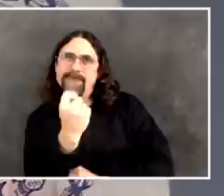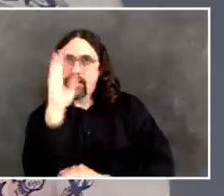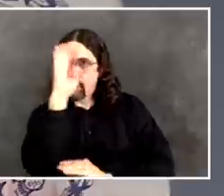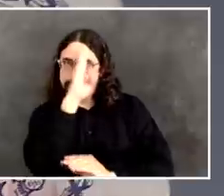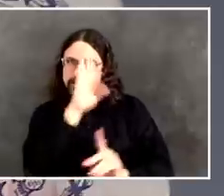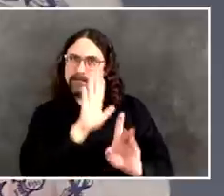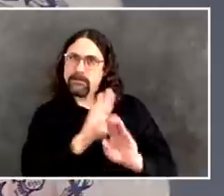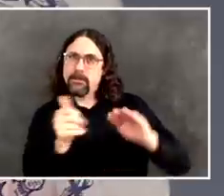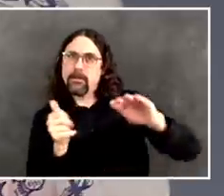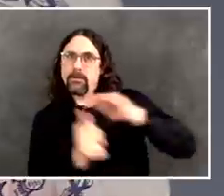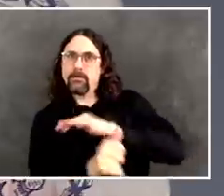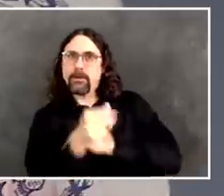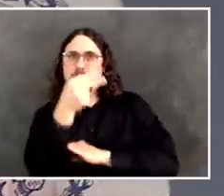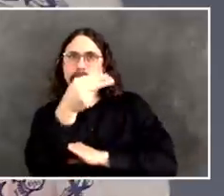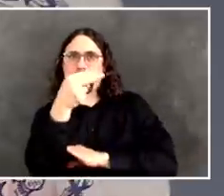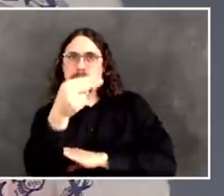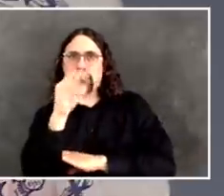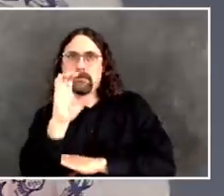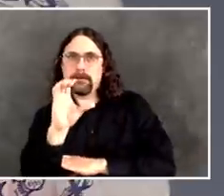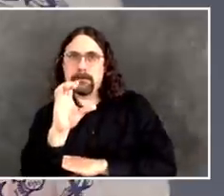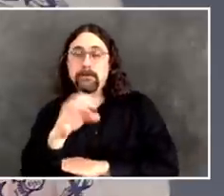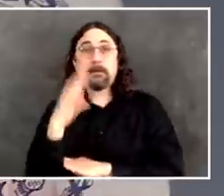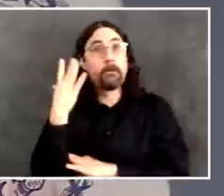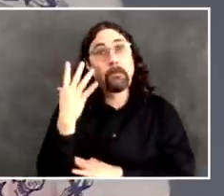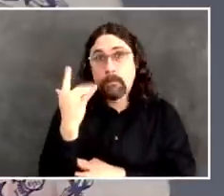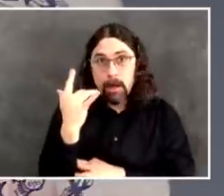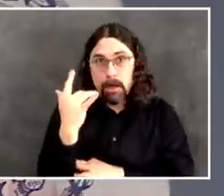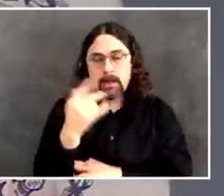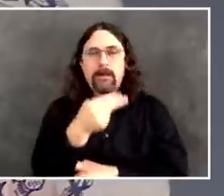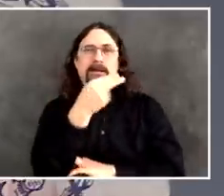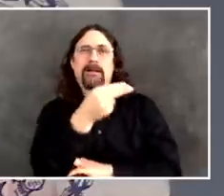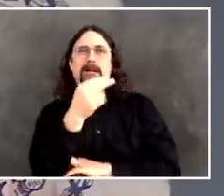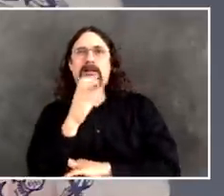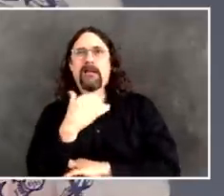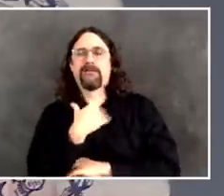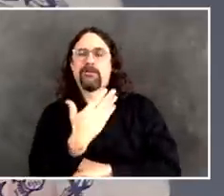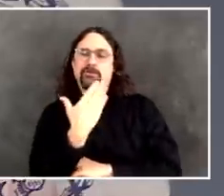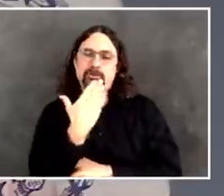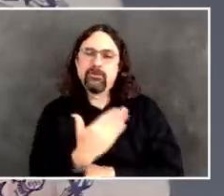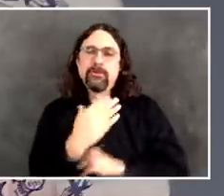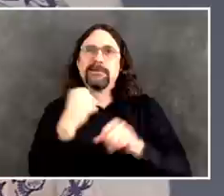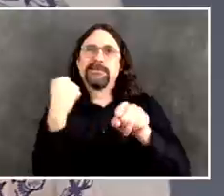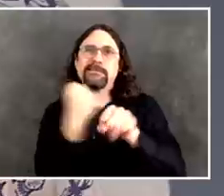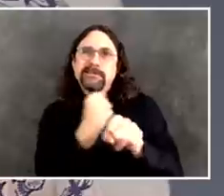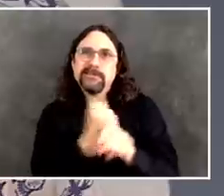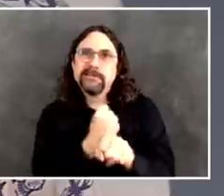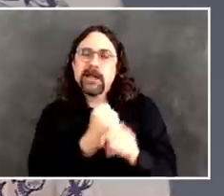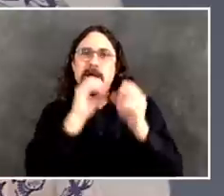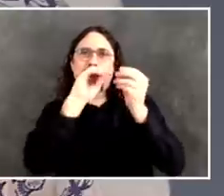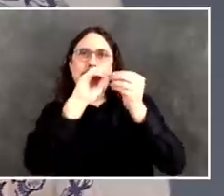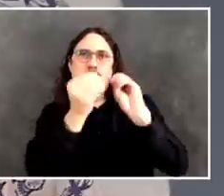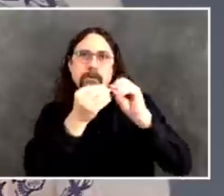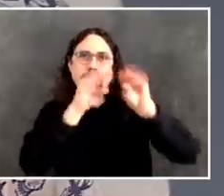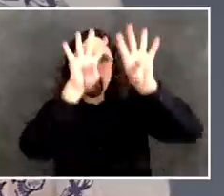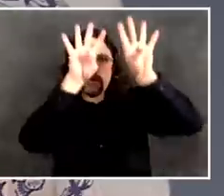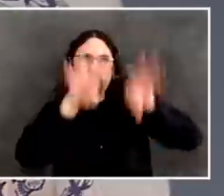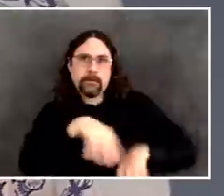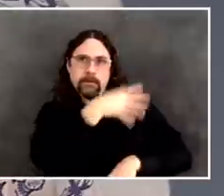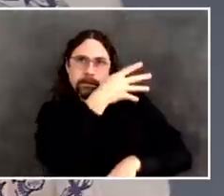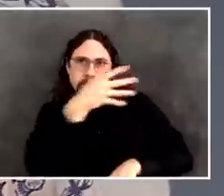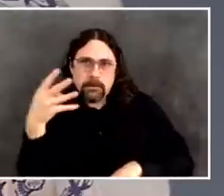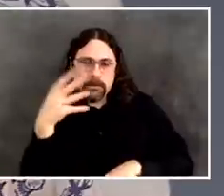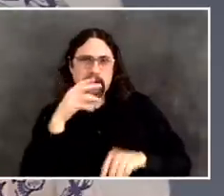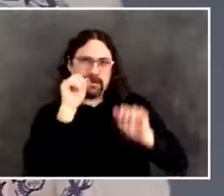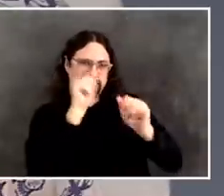The 56 hospitals all have different ways to some extent. Each one has its own tracking mechanisms, and it's kind of hard to get the consistency